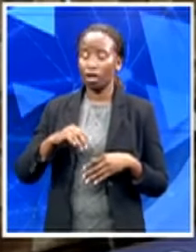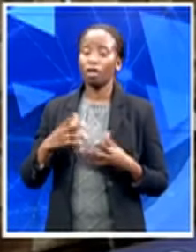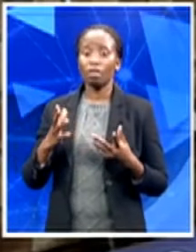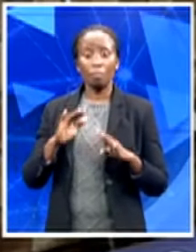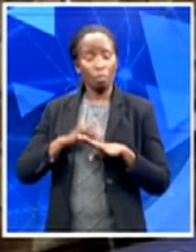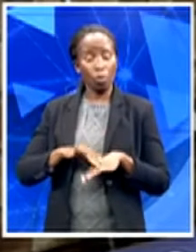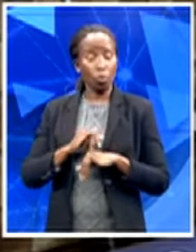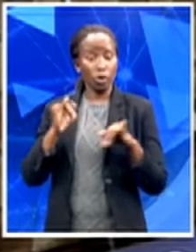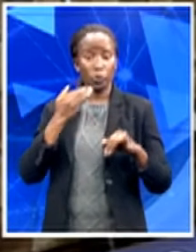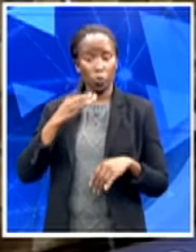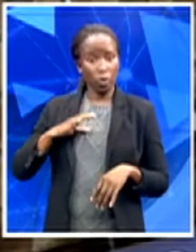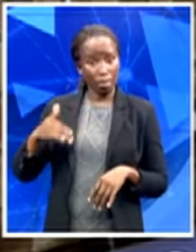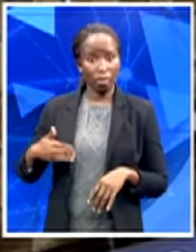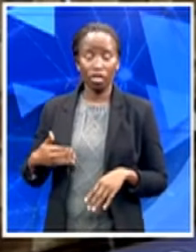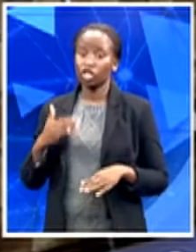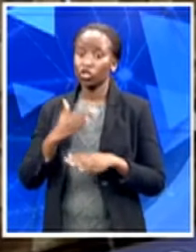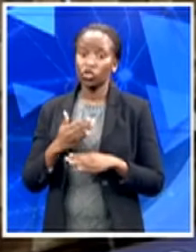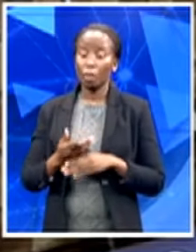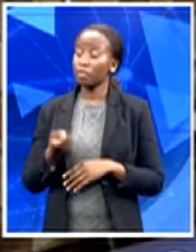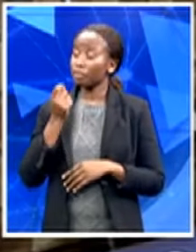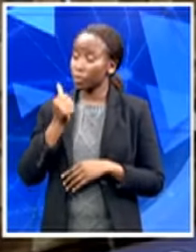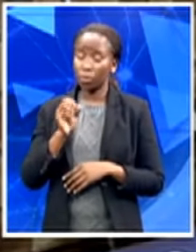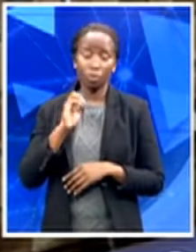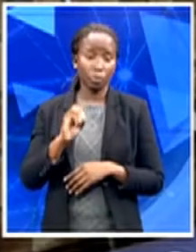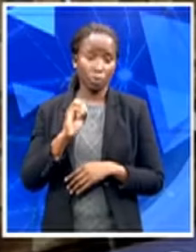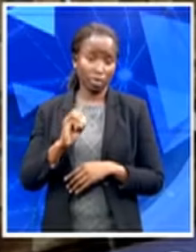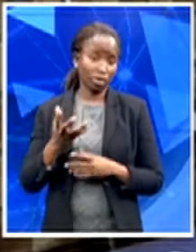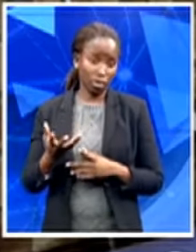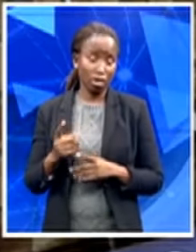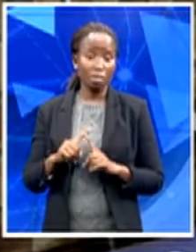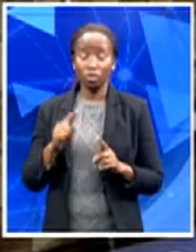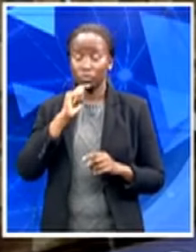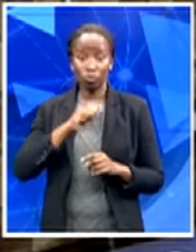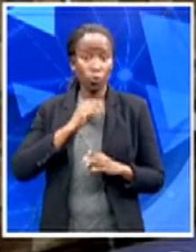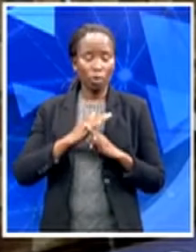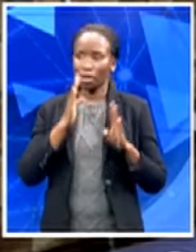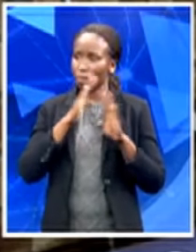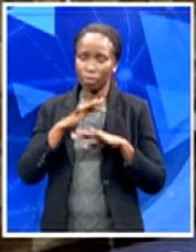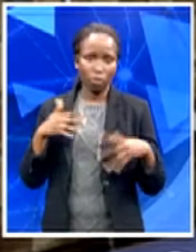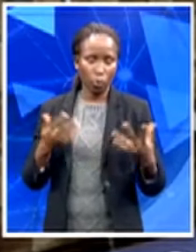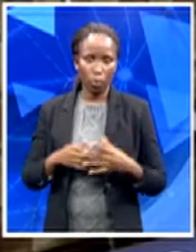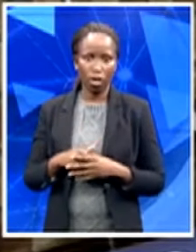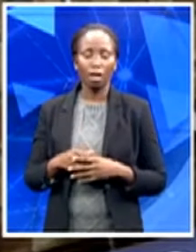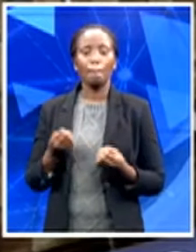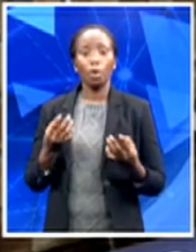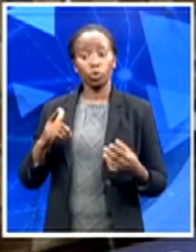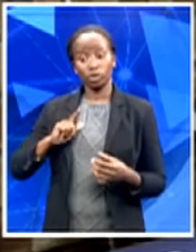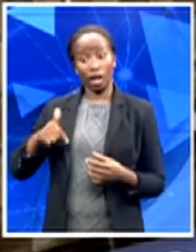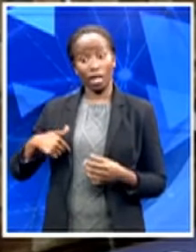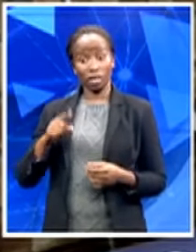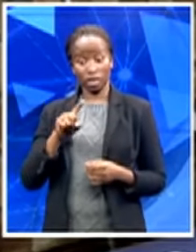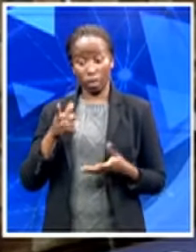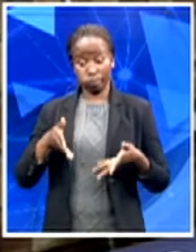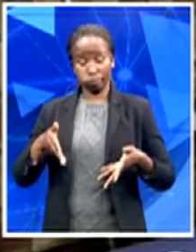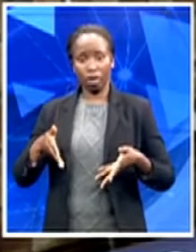scarce. There in fact isn't any jobs. So most ladies here become victims and spend most of their times in the